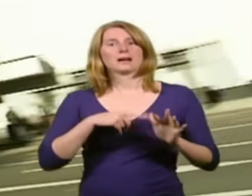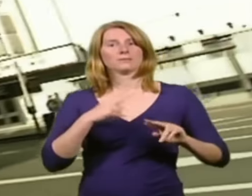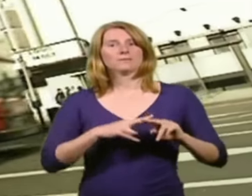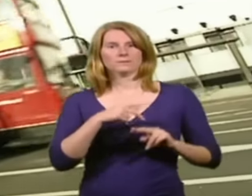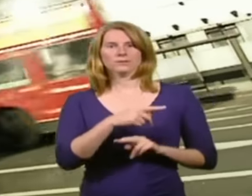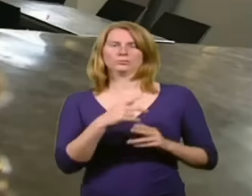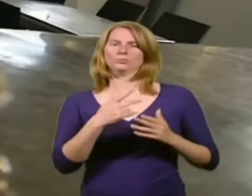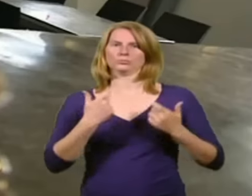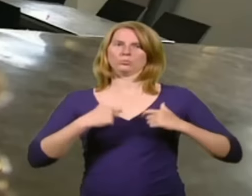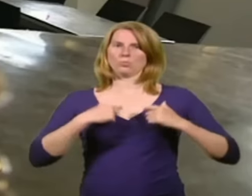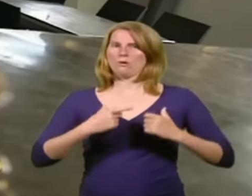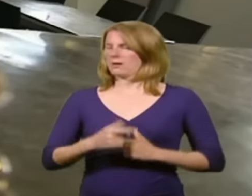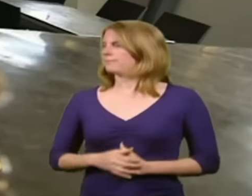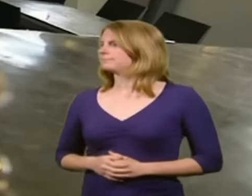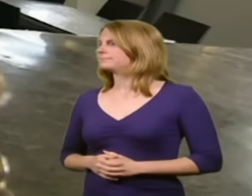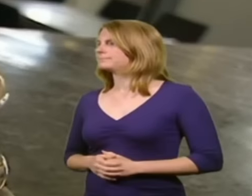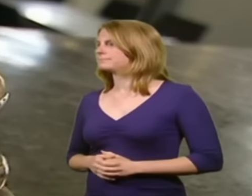house for a medicinal cappuccino.